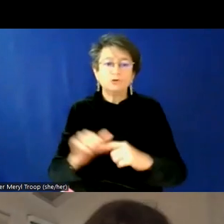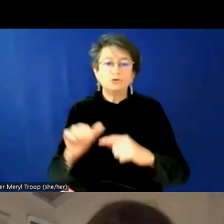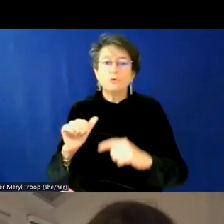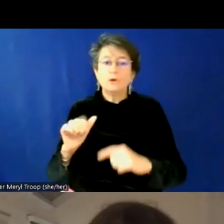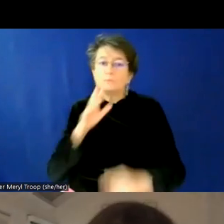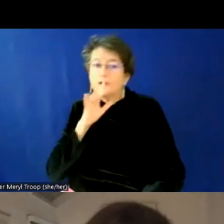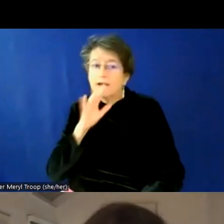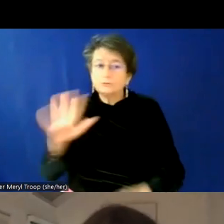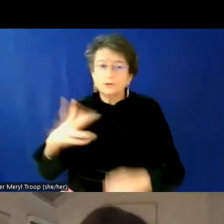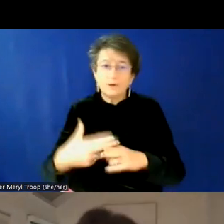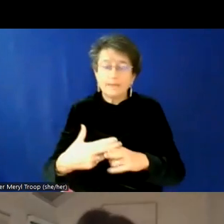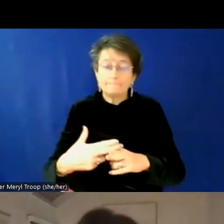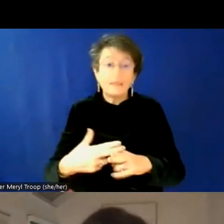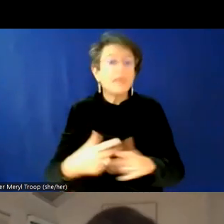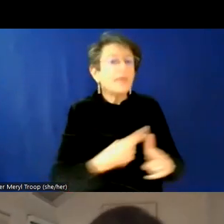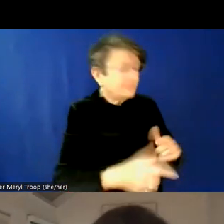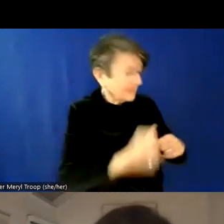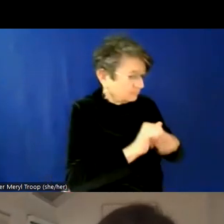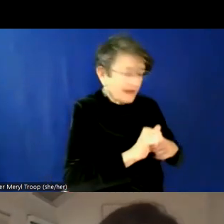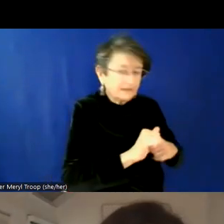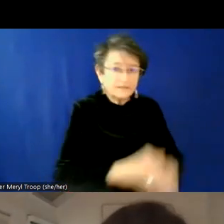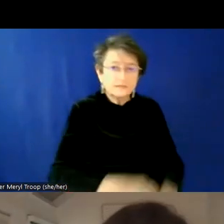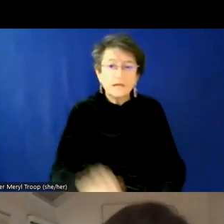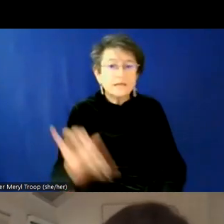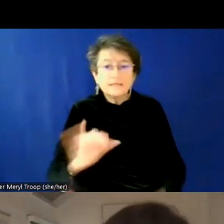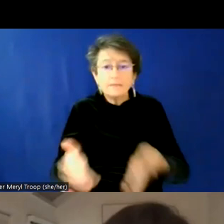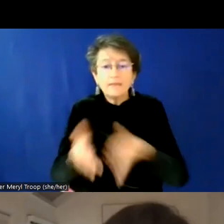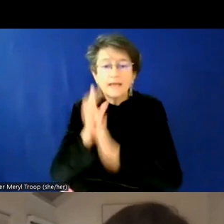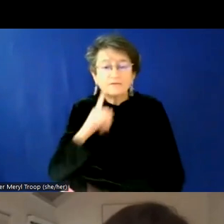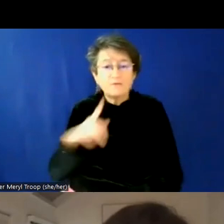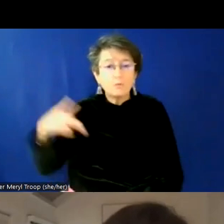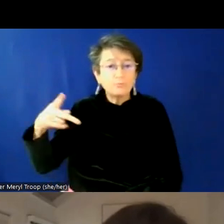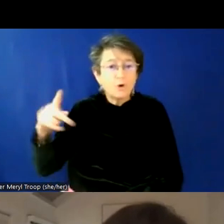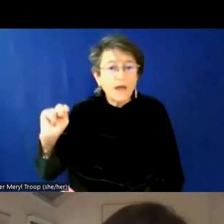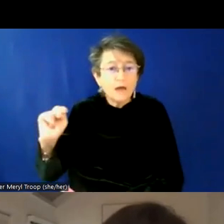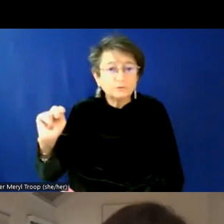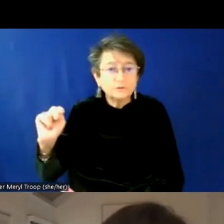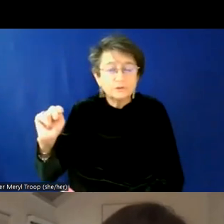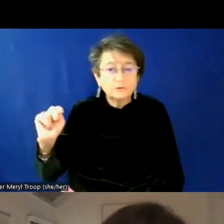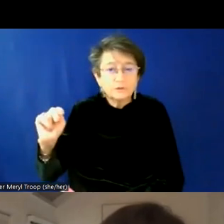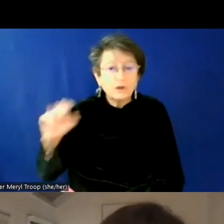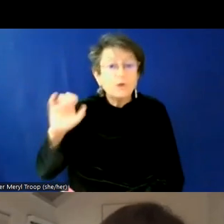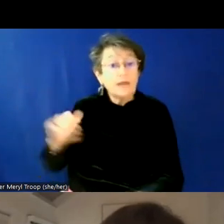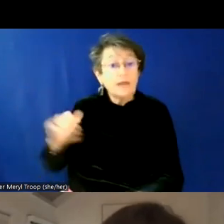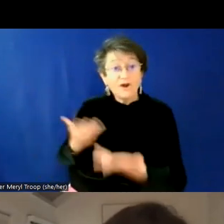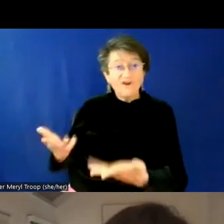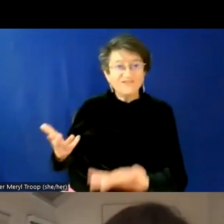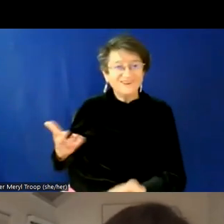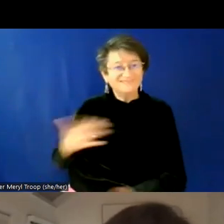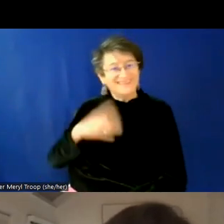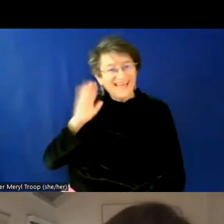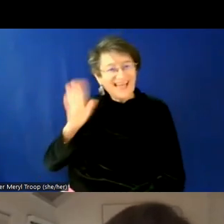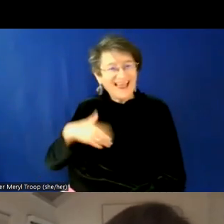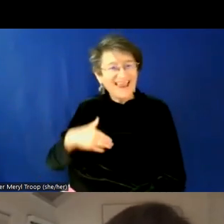goes the same thing with, with asking for someone's pronouns, right? You know, you can, you can offer your own pronouns and